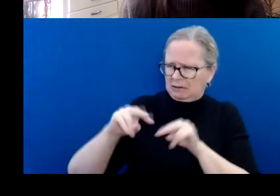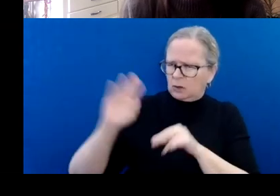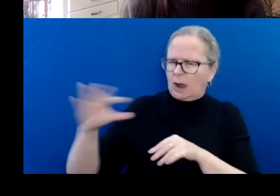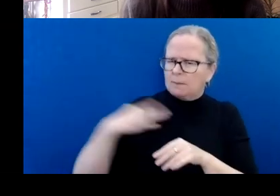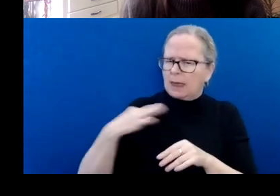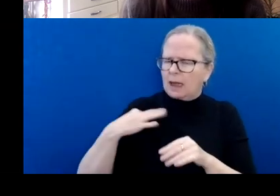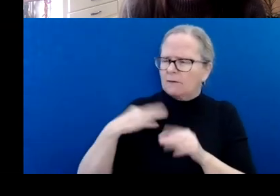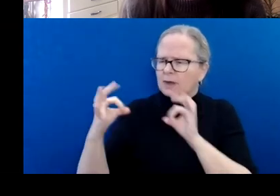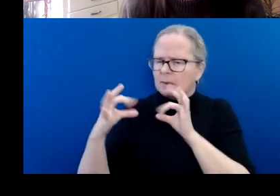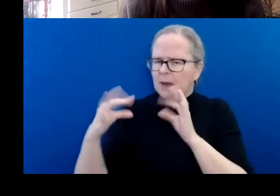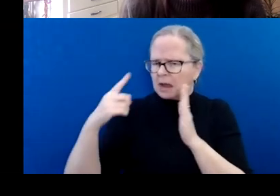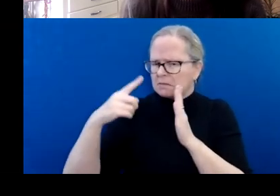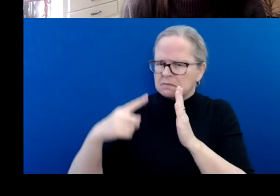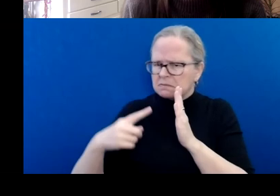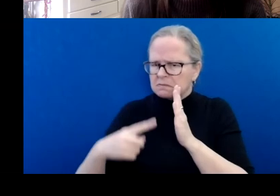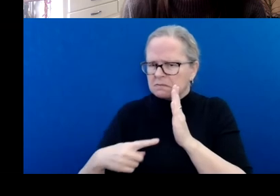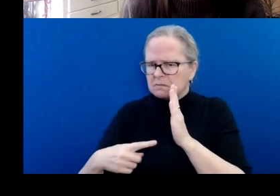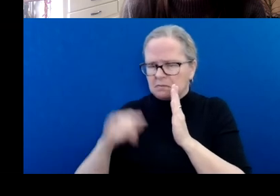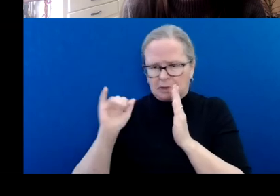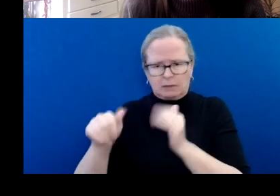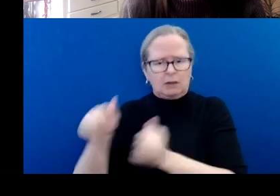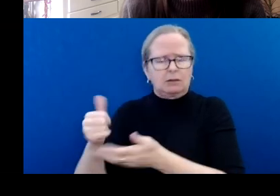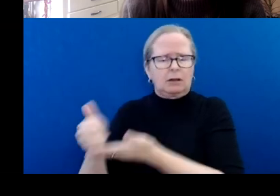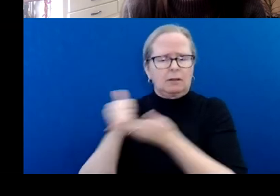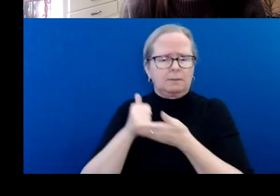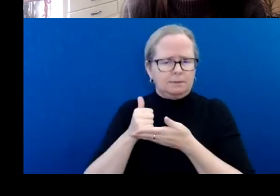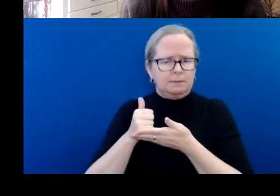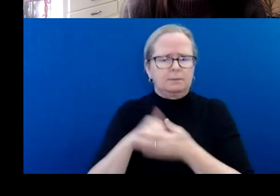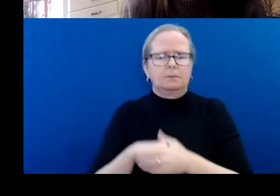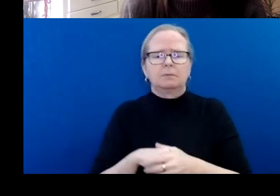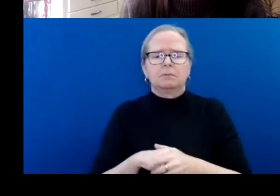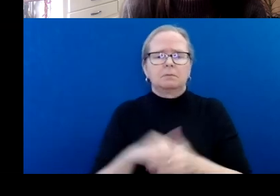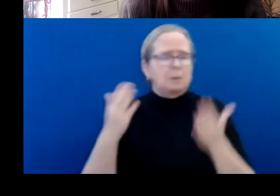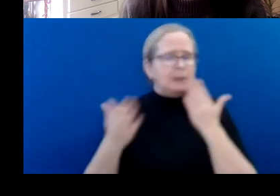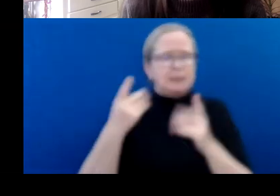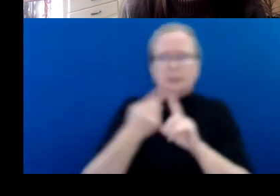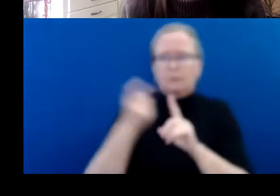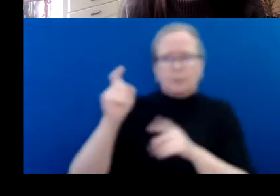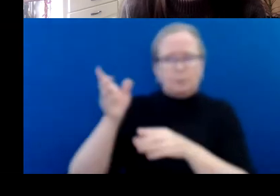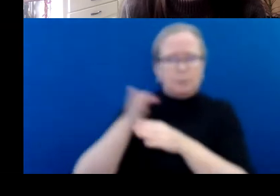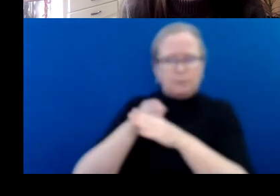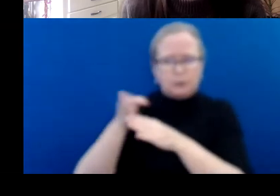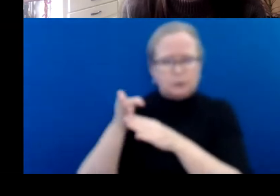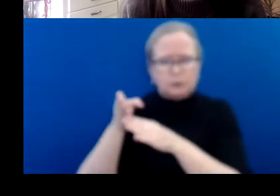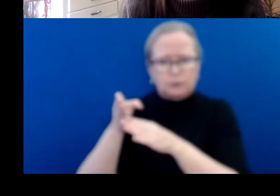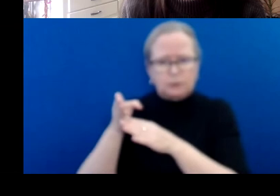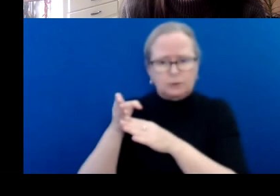This could be someone who is familiar with your discipline or practice, or someone completely outside of it.